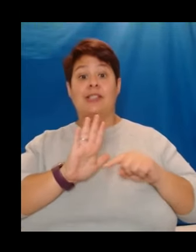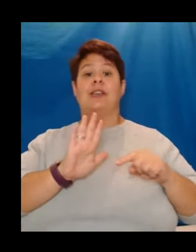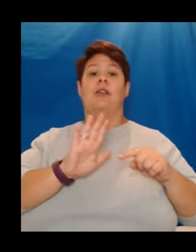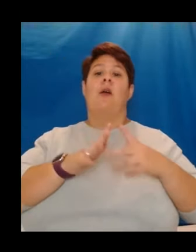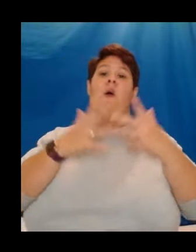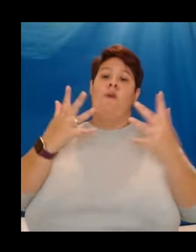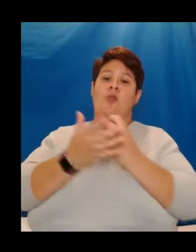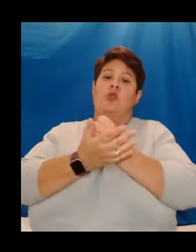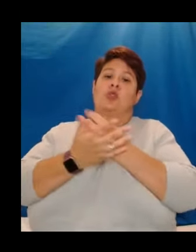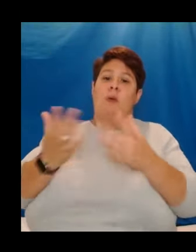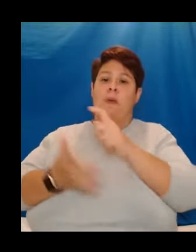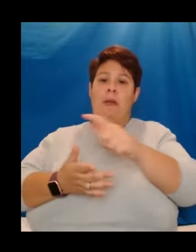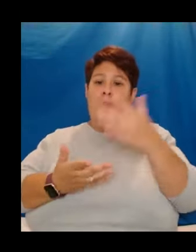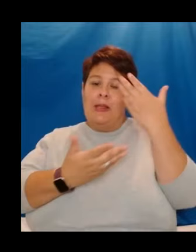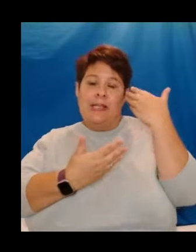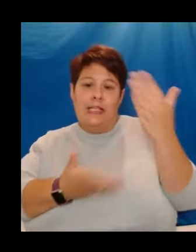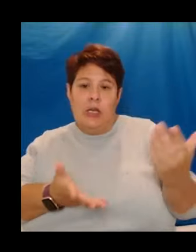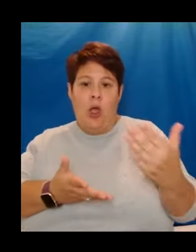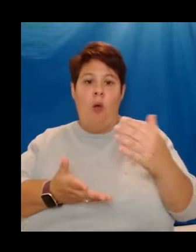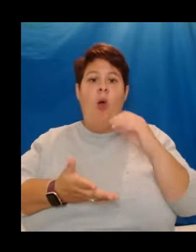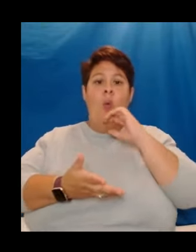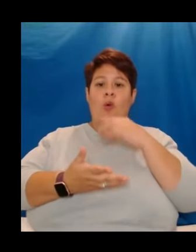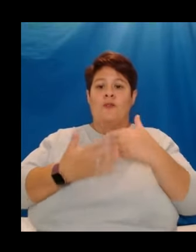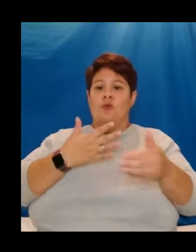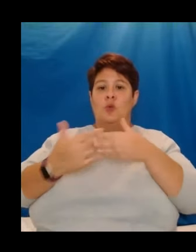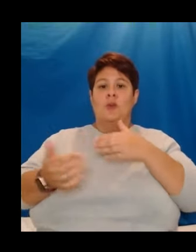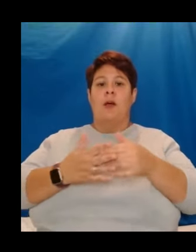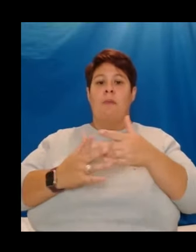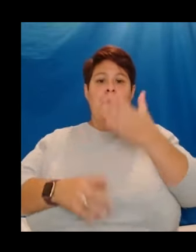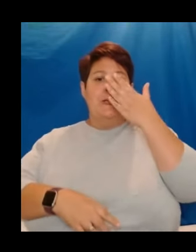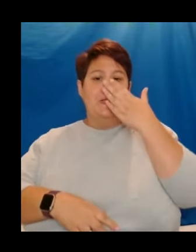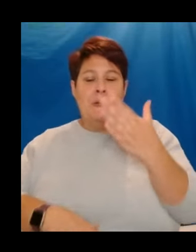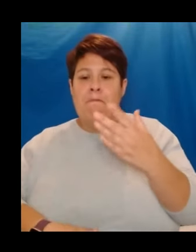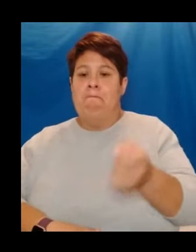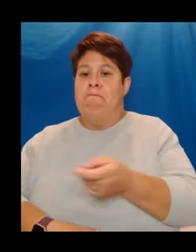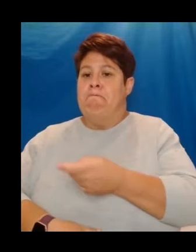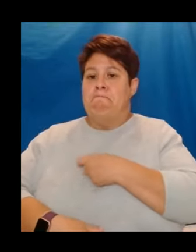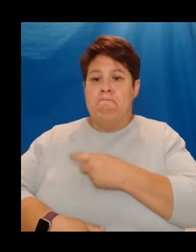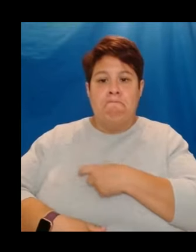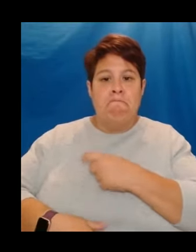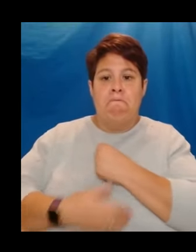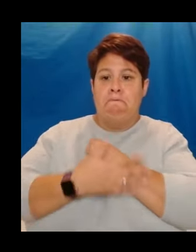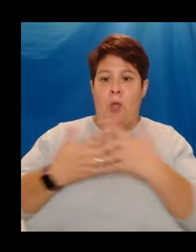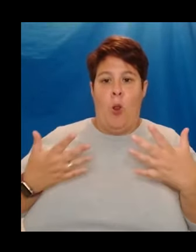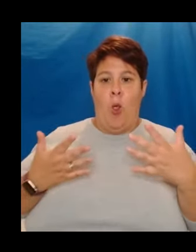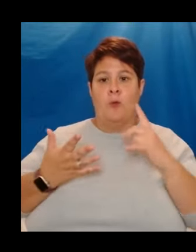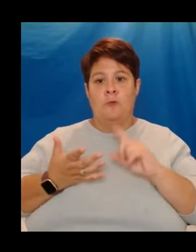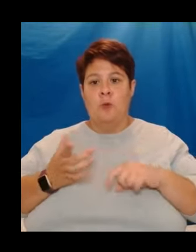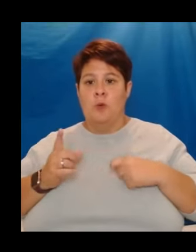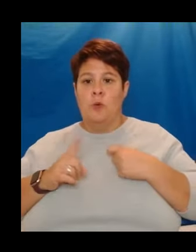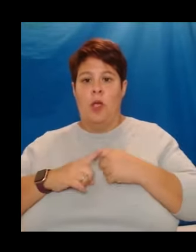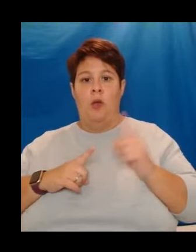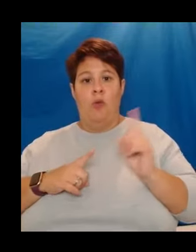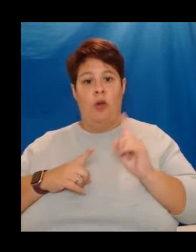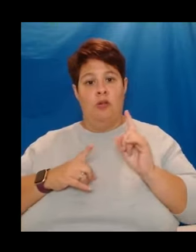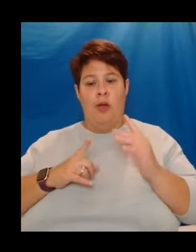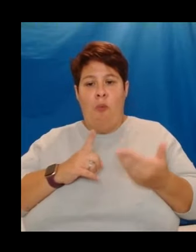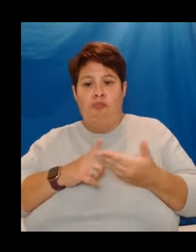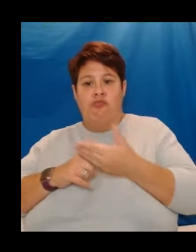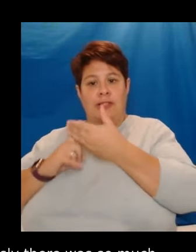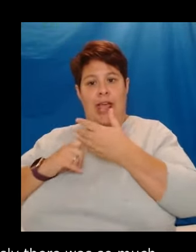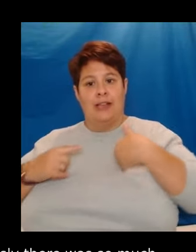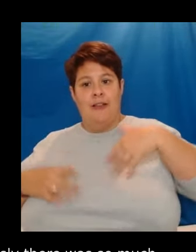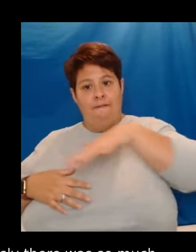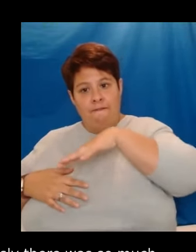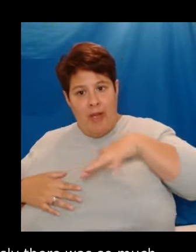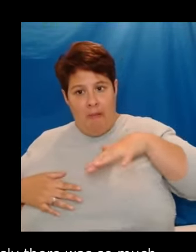much people didn't know and would have said right. But it seemed like the anxiety of much of the country, for the most part, was about protecting their families and